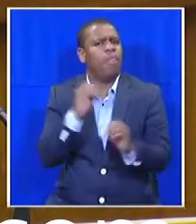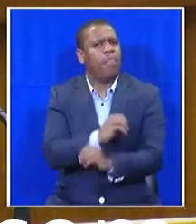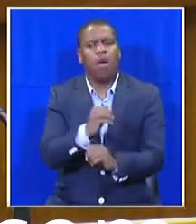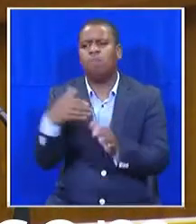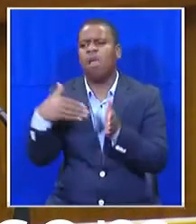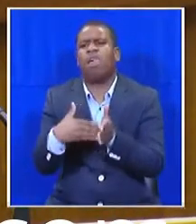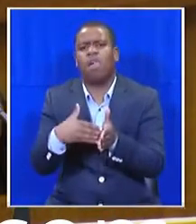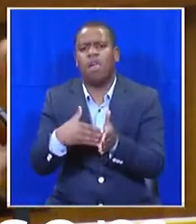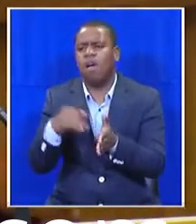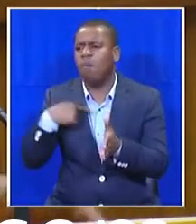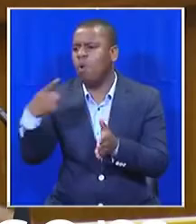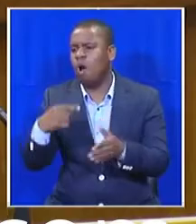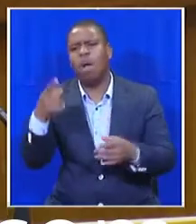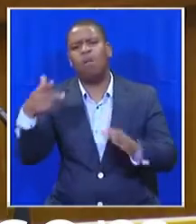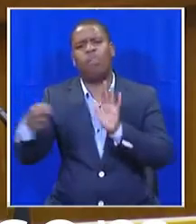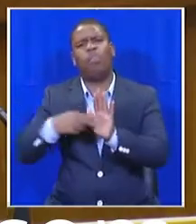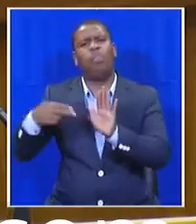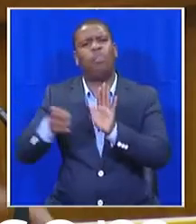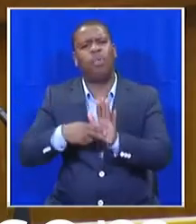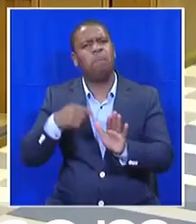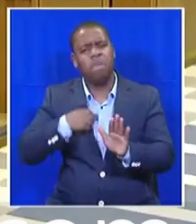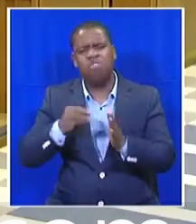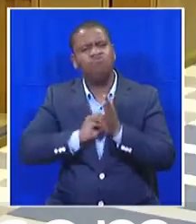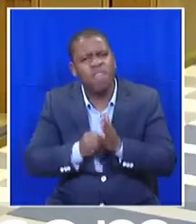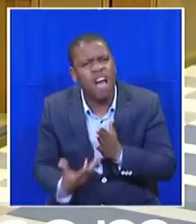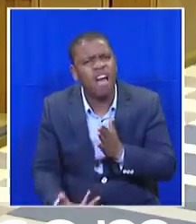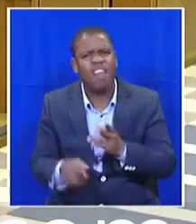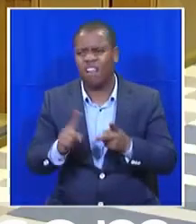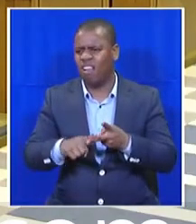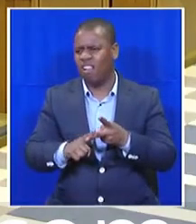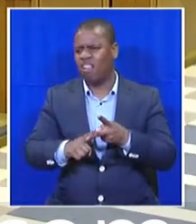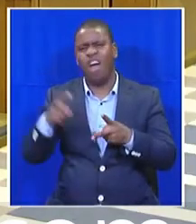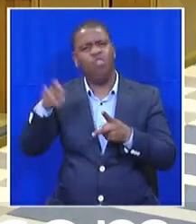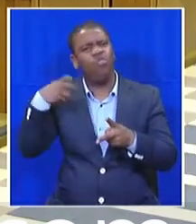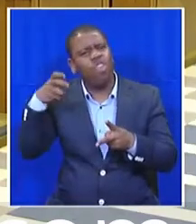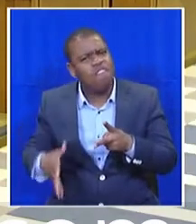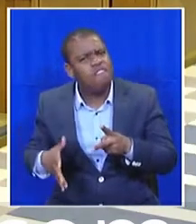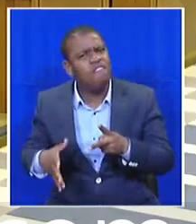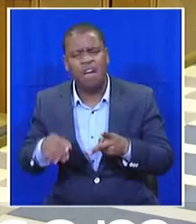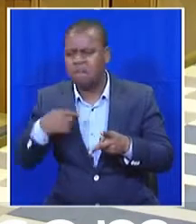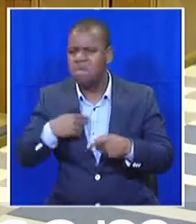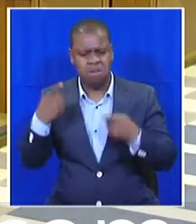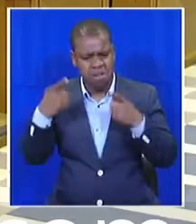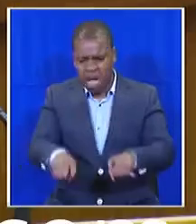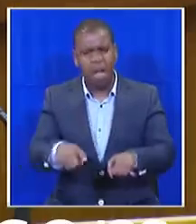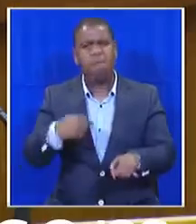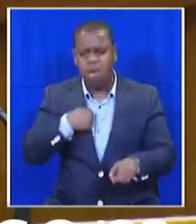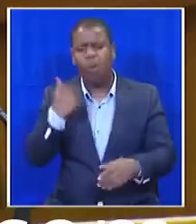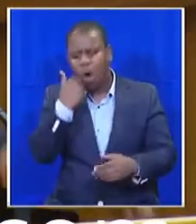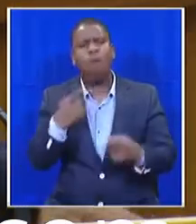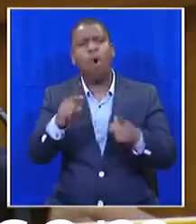I think this house must do something about it, because we are going to make it very difficult for me to fulfill my